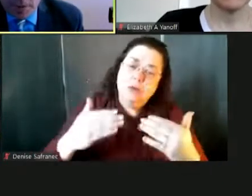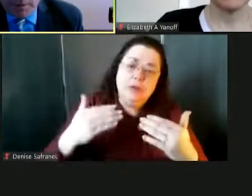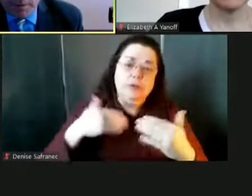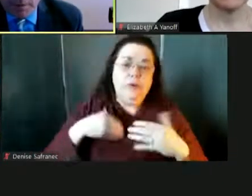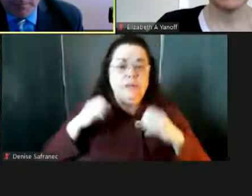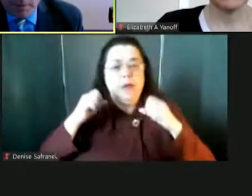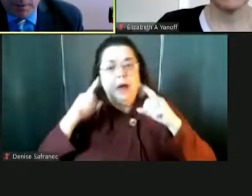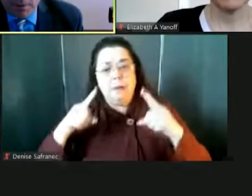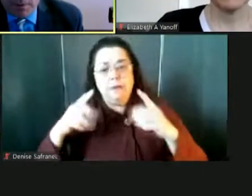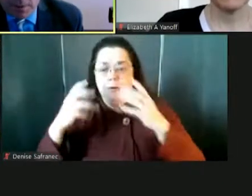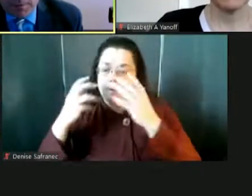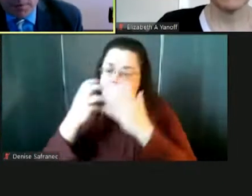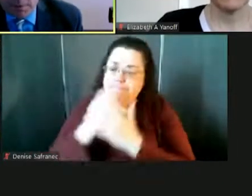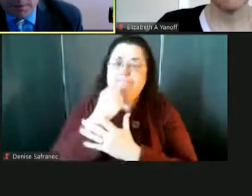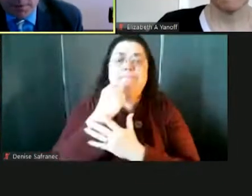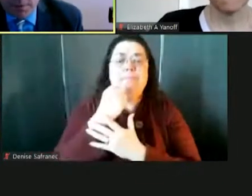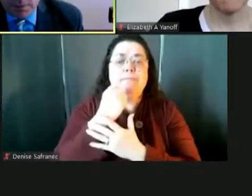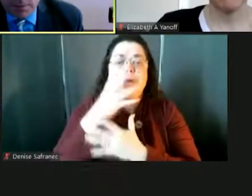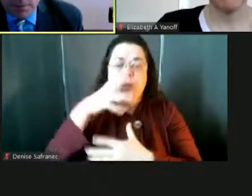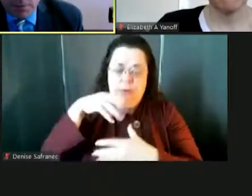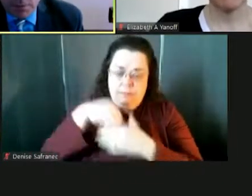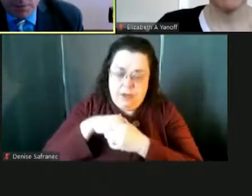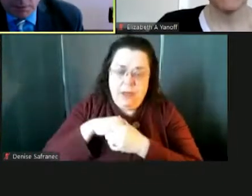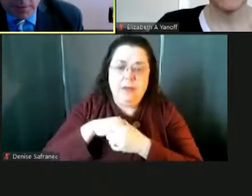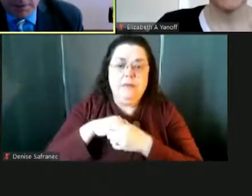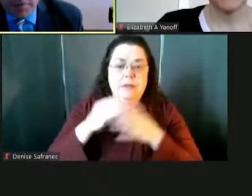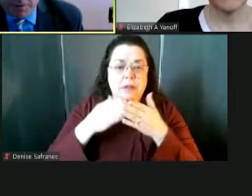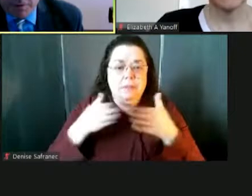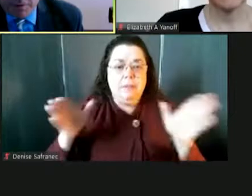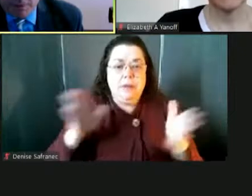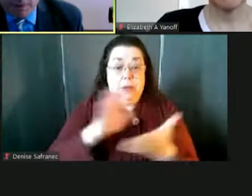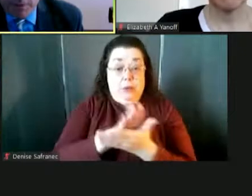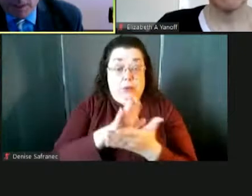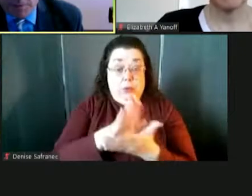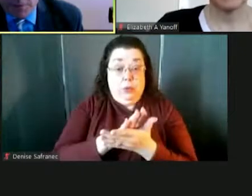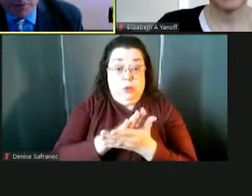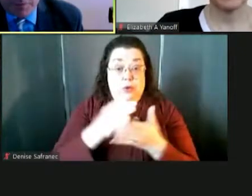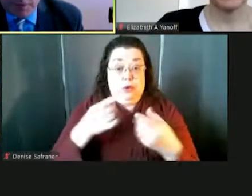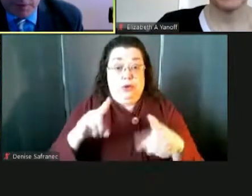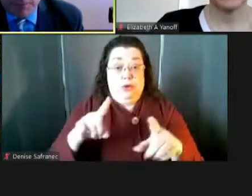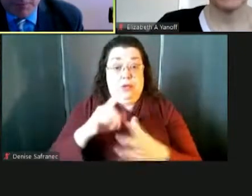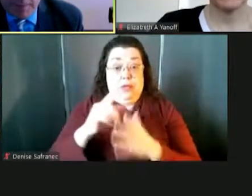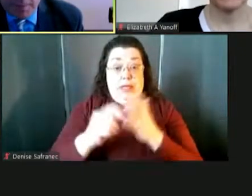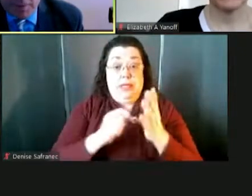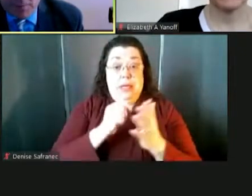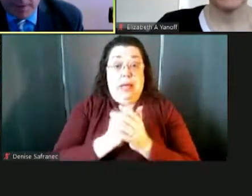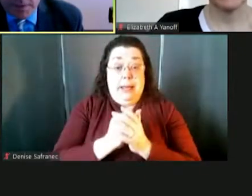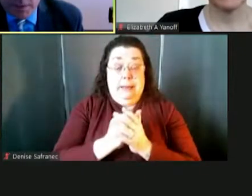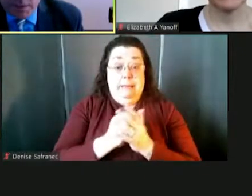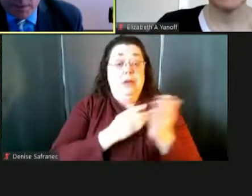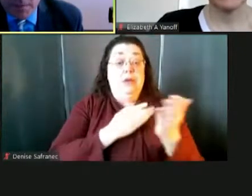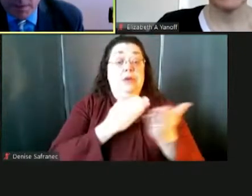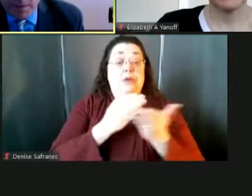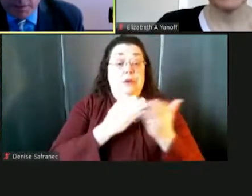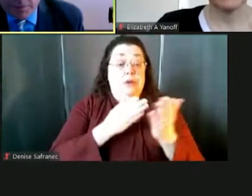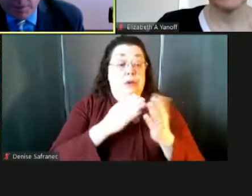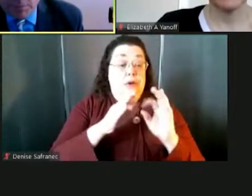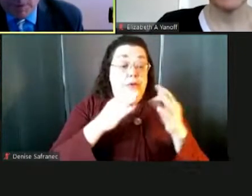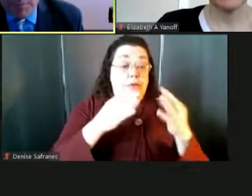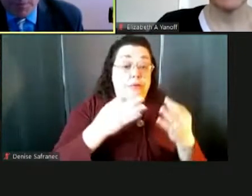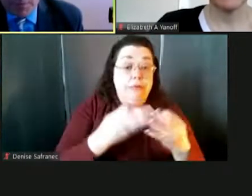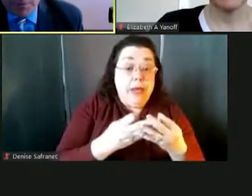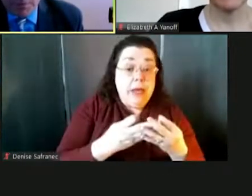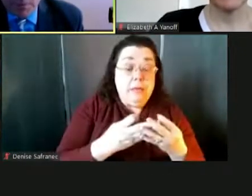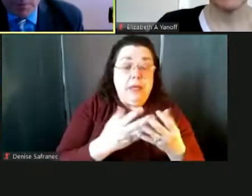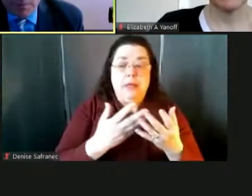be part of the public schools during this very difficult time and to serve kids and families in ways that are different